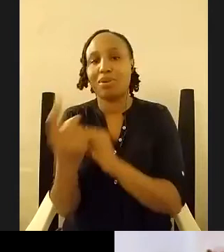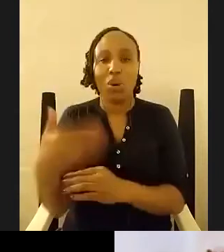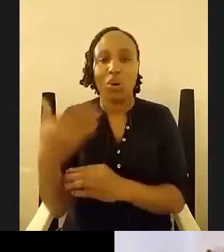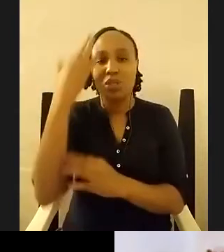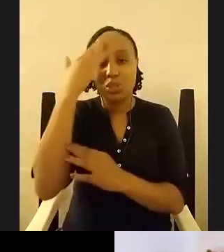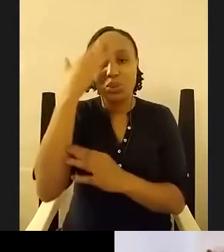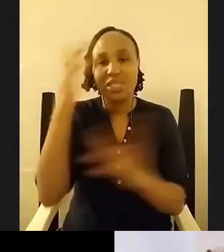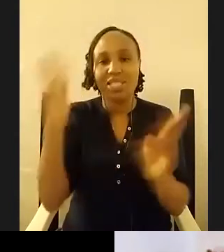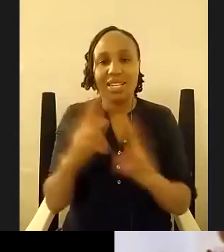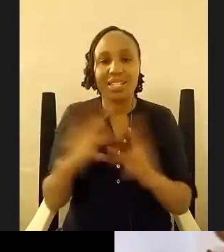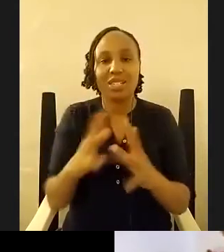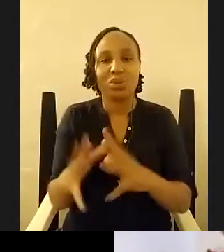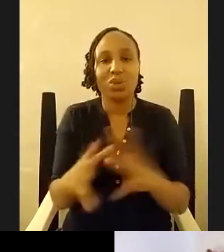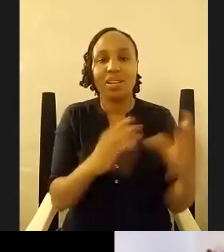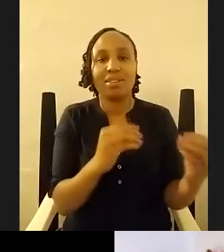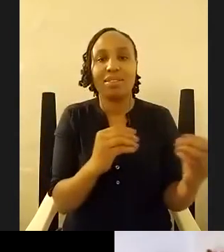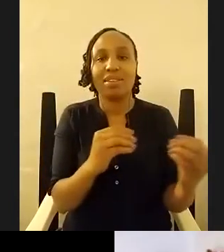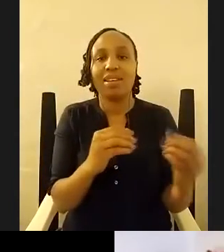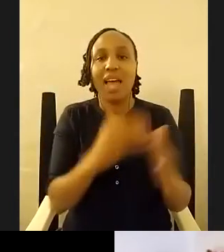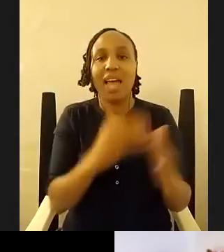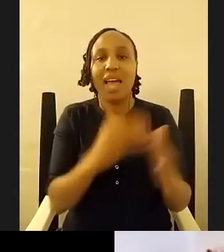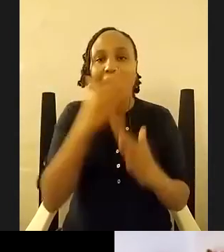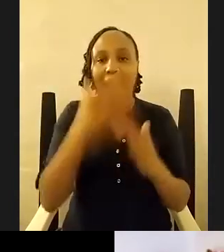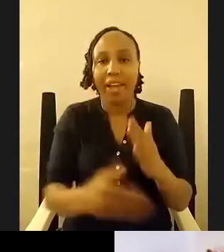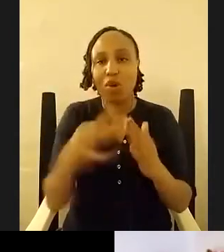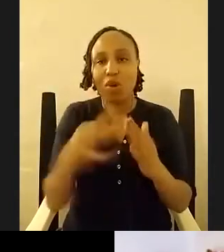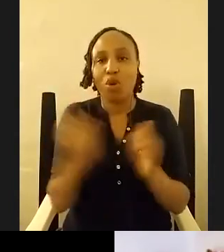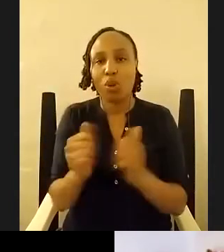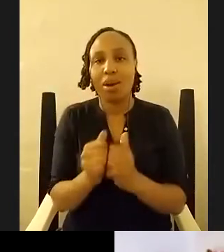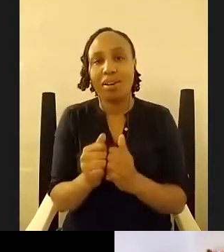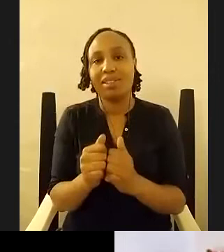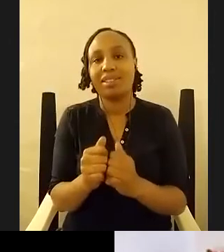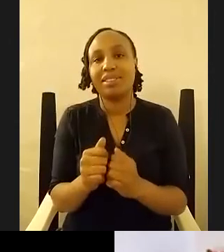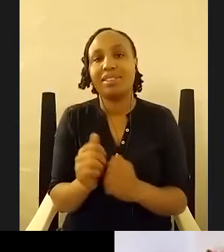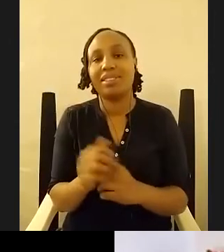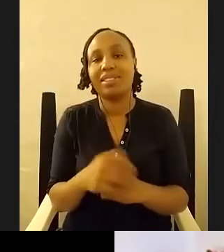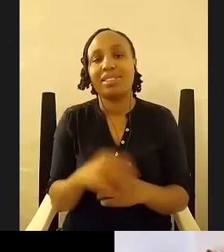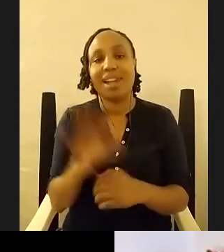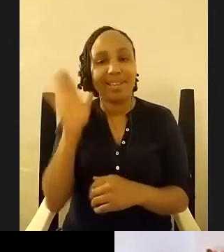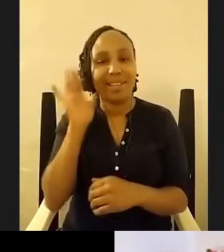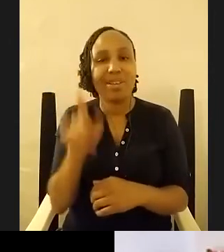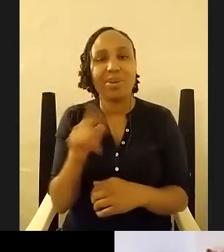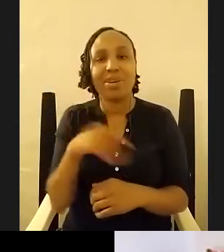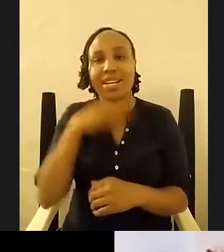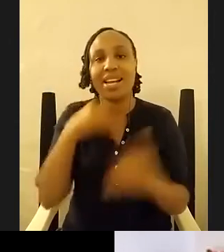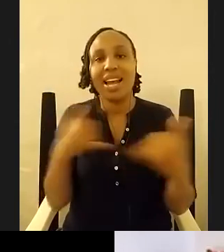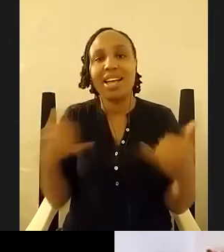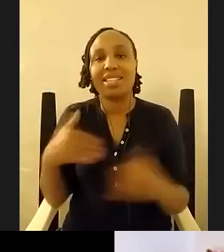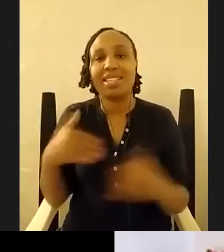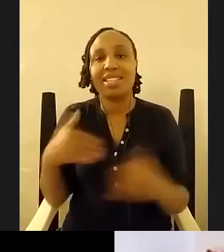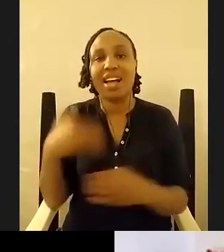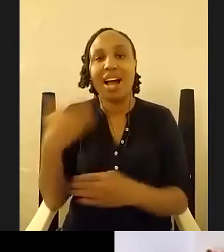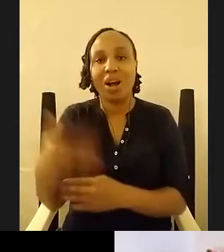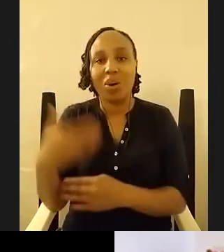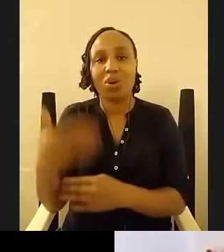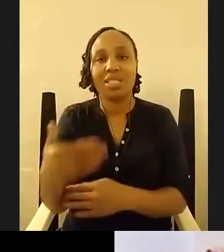end of october yeah yeah yeah i i hear you i think deadlines are always i think deadlines are important man like set yourself